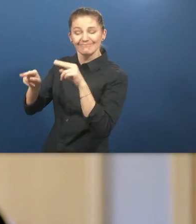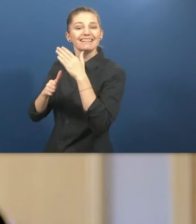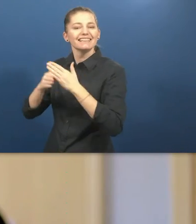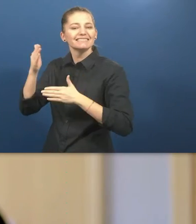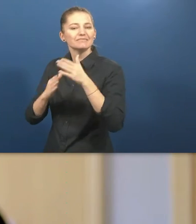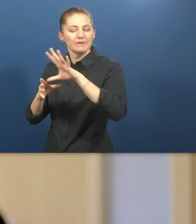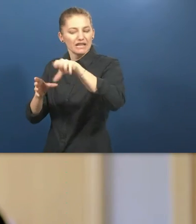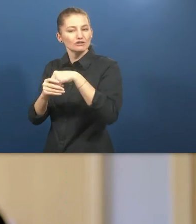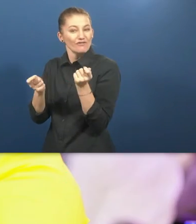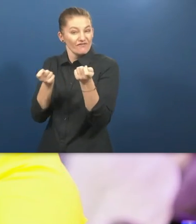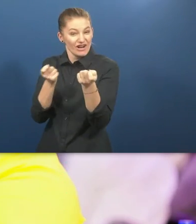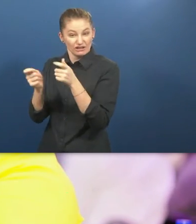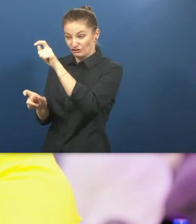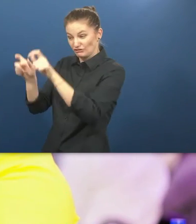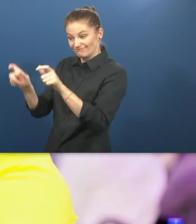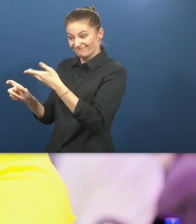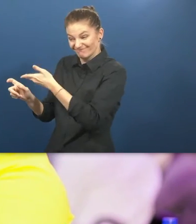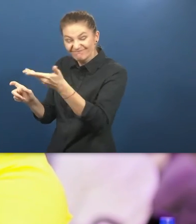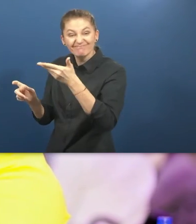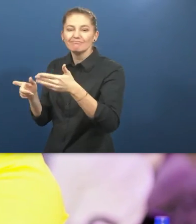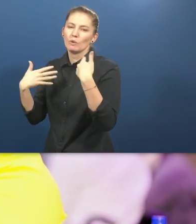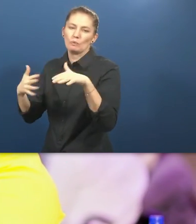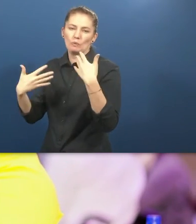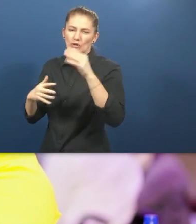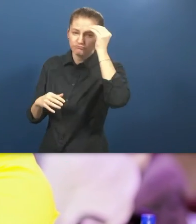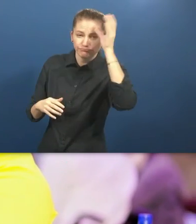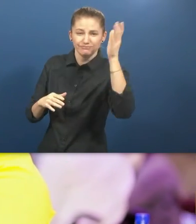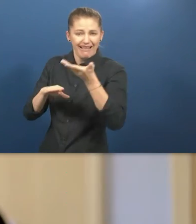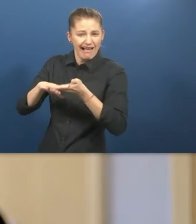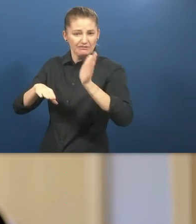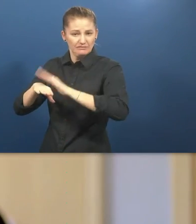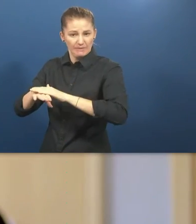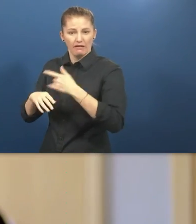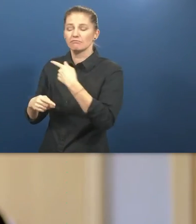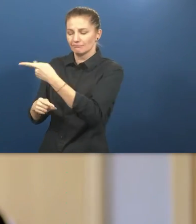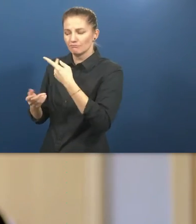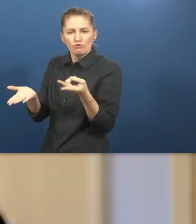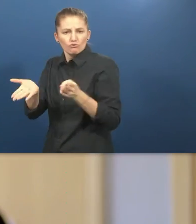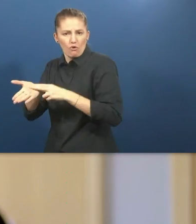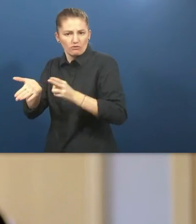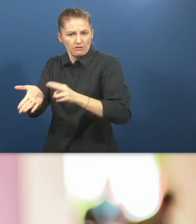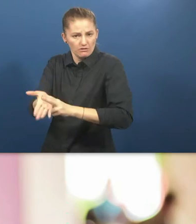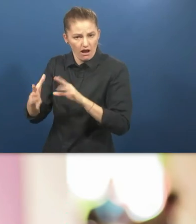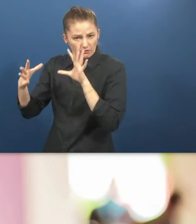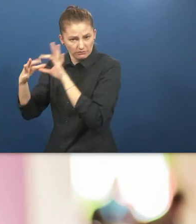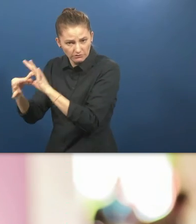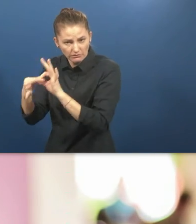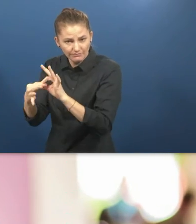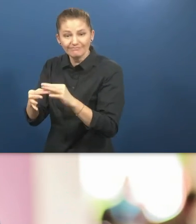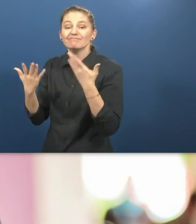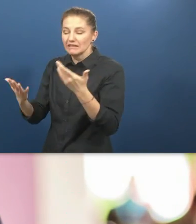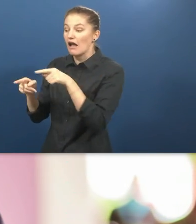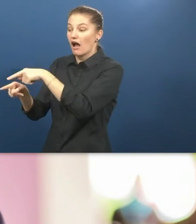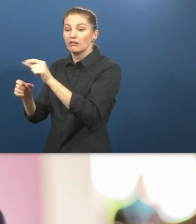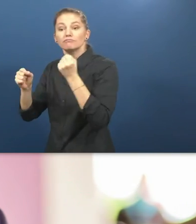we look at disability inclusion facilitators as experts and we have contracts with each of them and through those contracts we pay them a